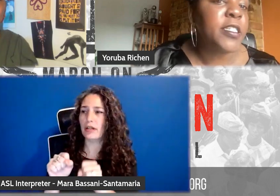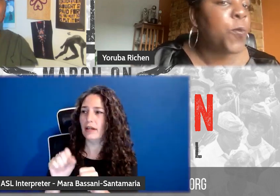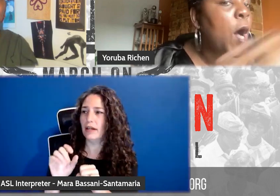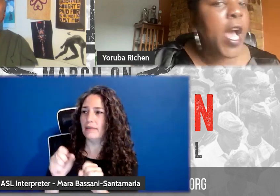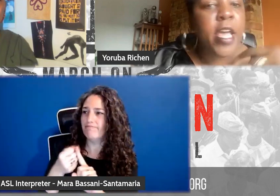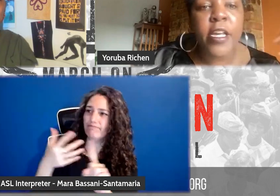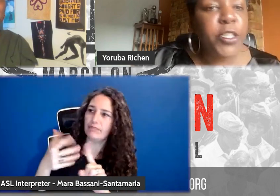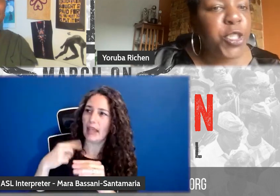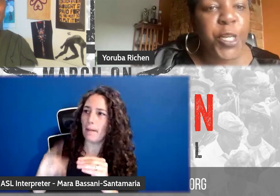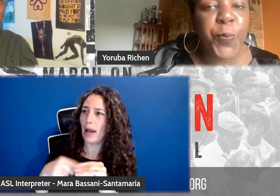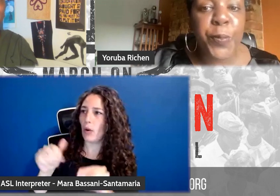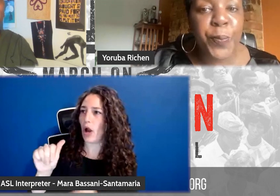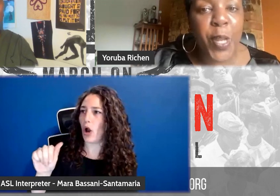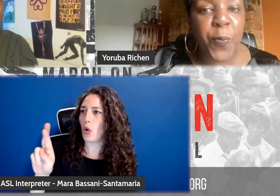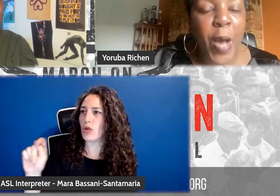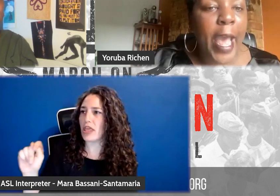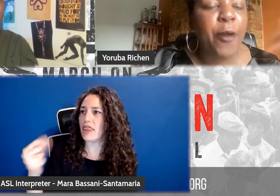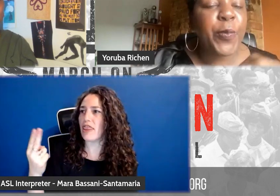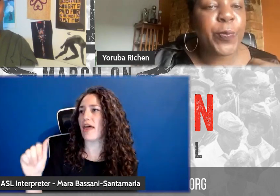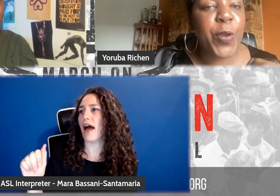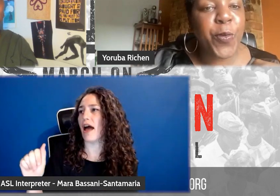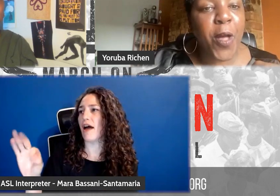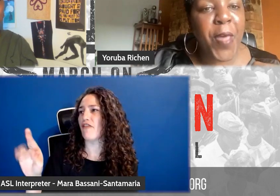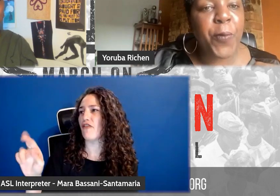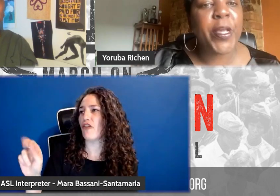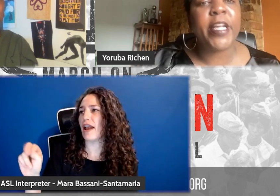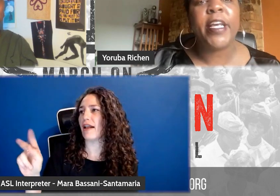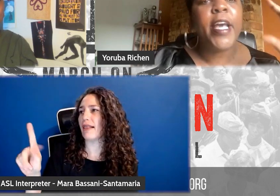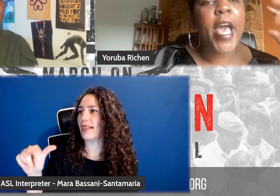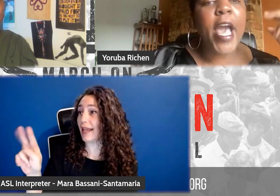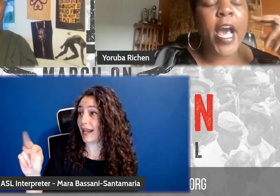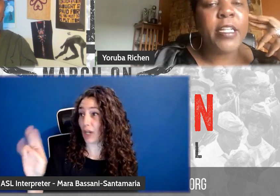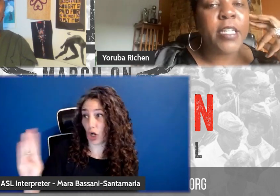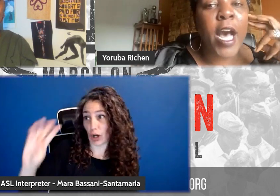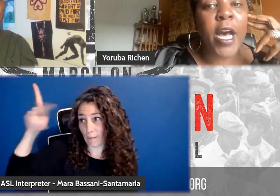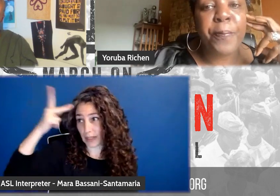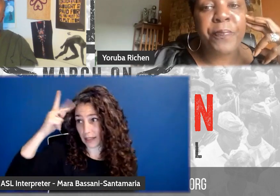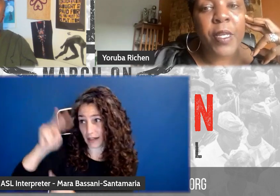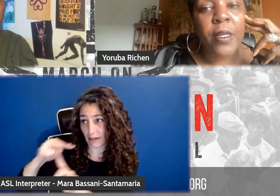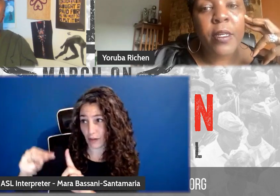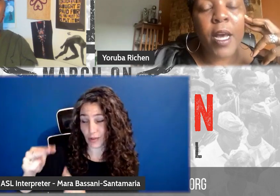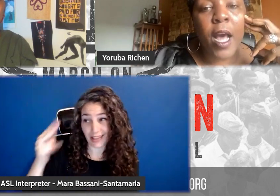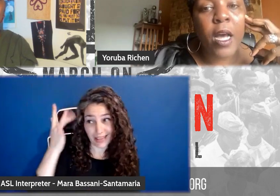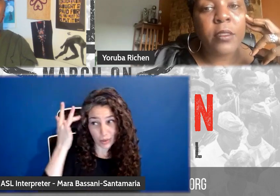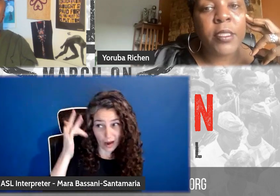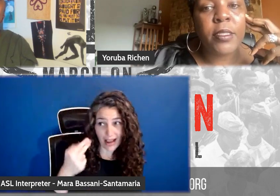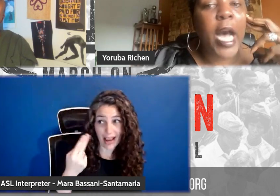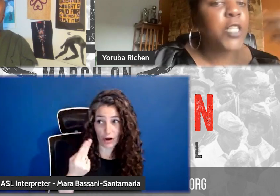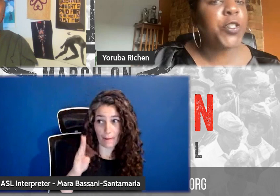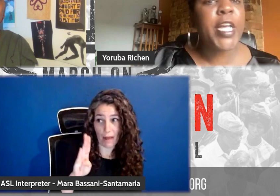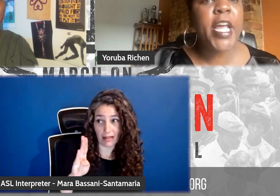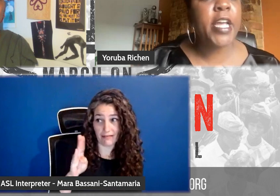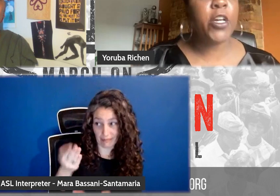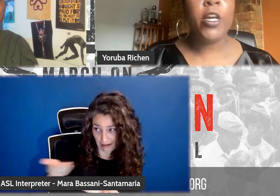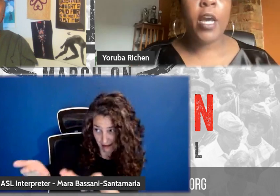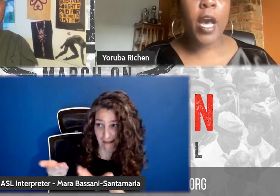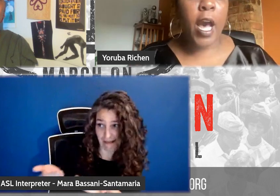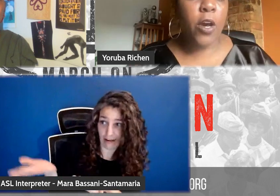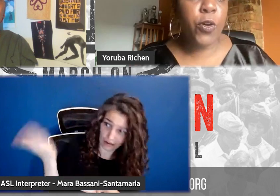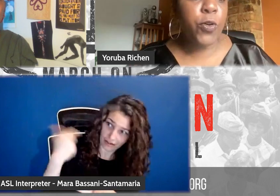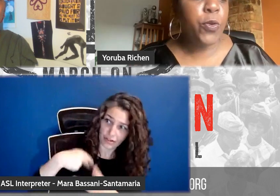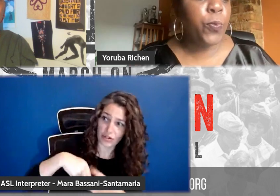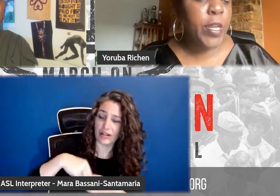politics, and why she would, you know, why Harry would want her on that week. And Dr. King,